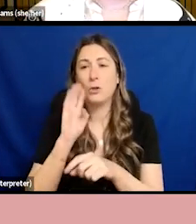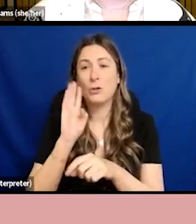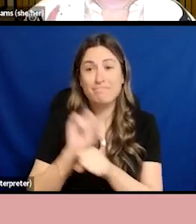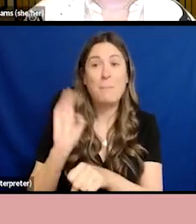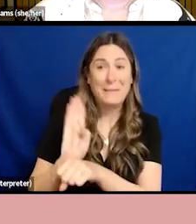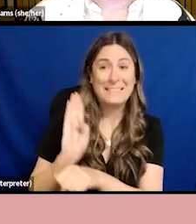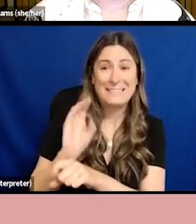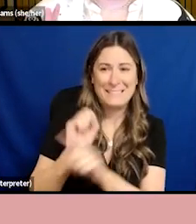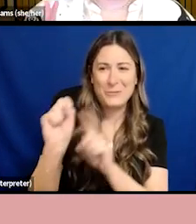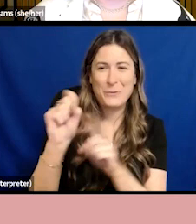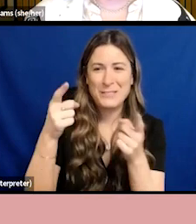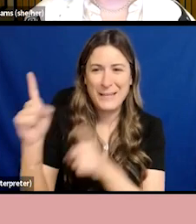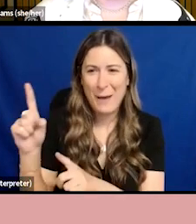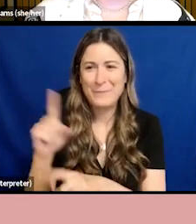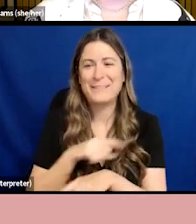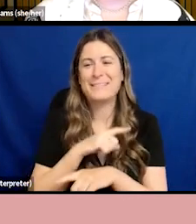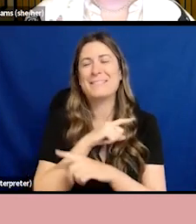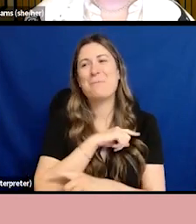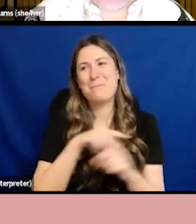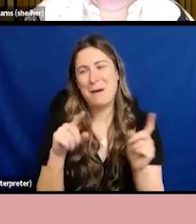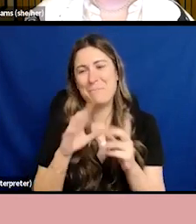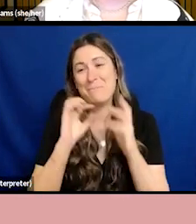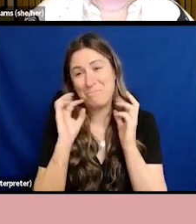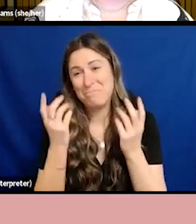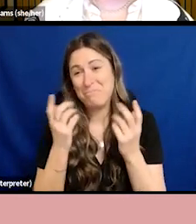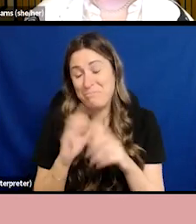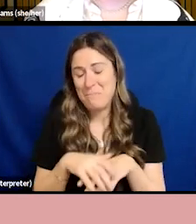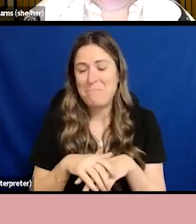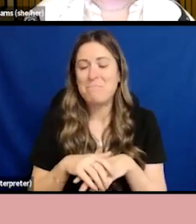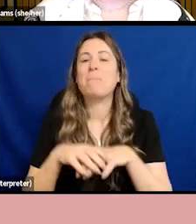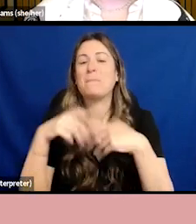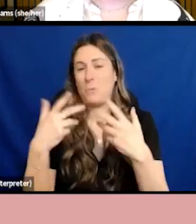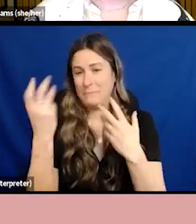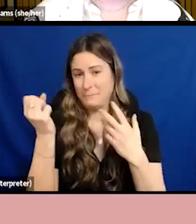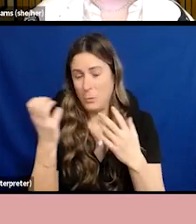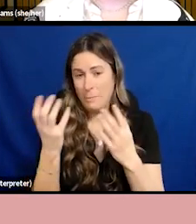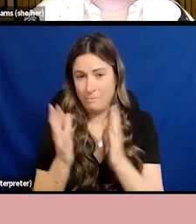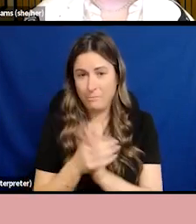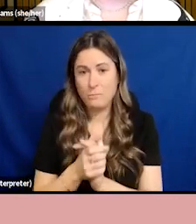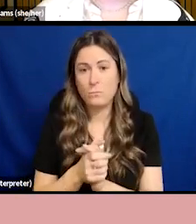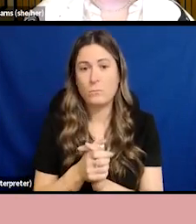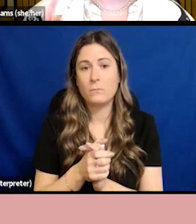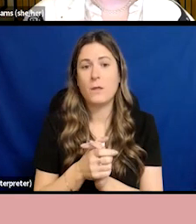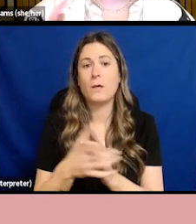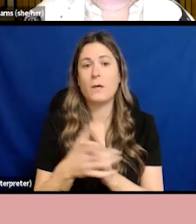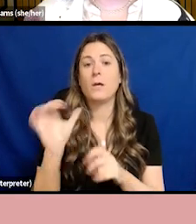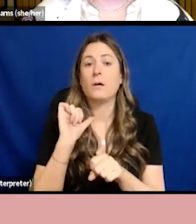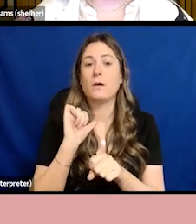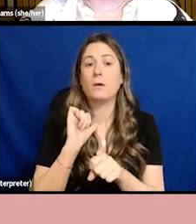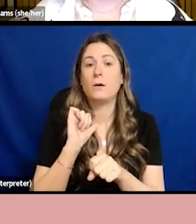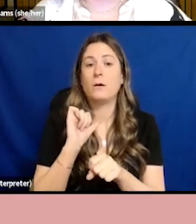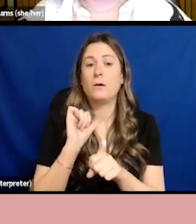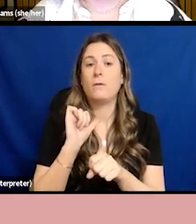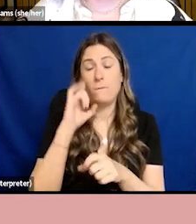example, we all know that an engaged workforce is a productive workforce. And when talking about the workplace, 72